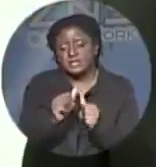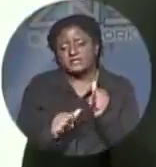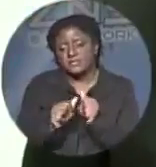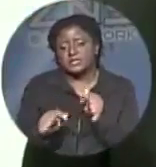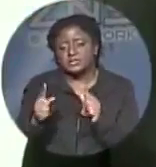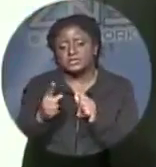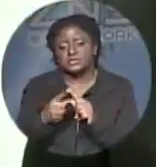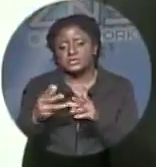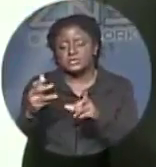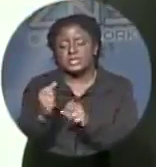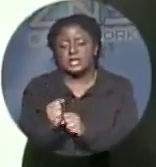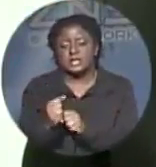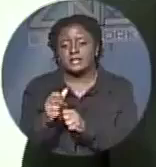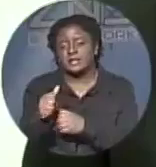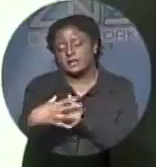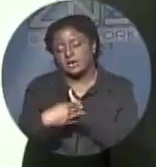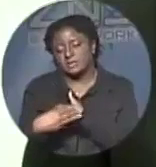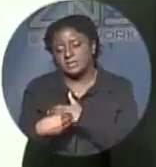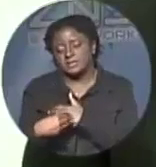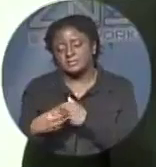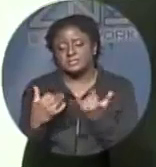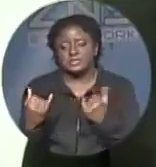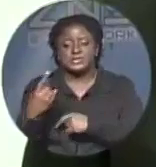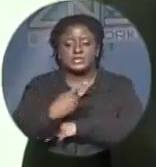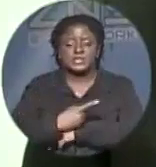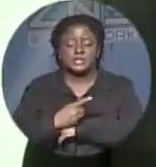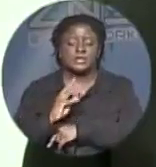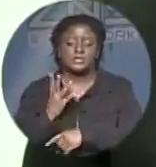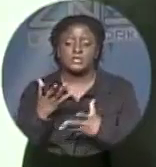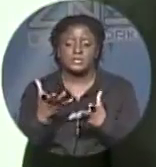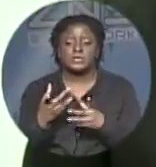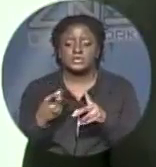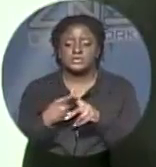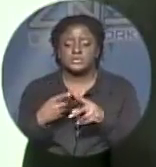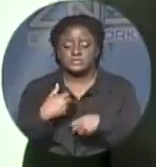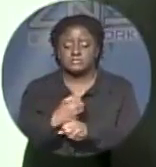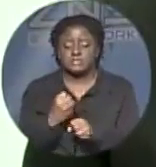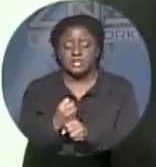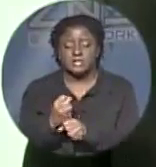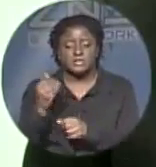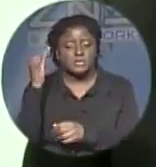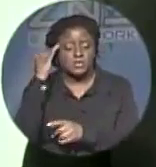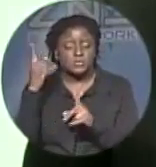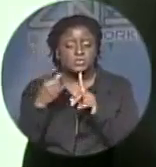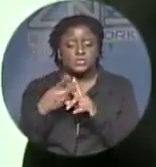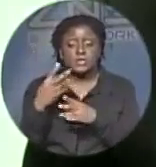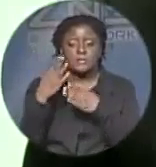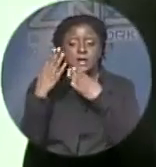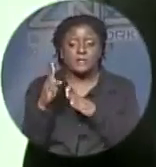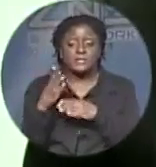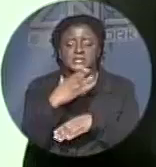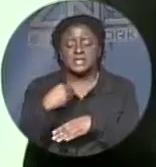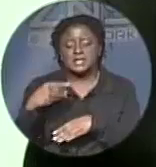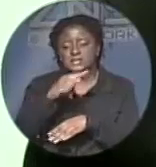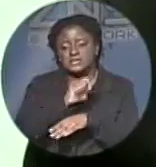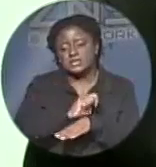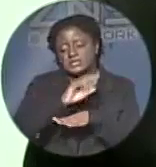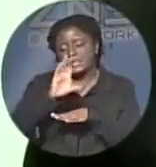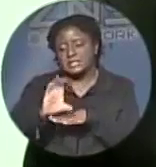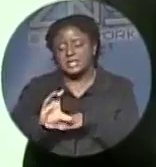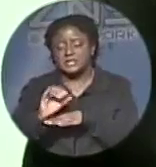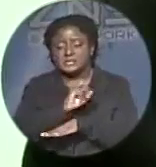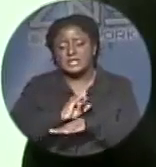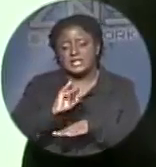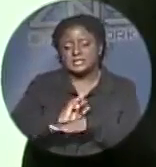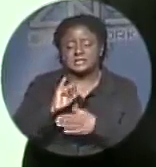Today we wish to make known to the Bahamas and to the Turks and the Caicos Islands that this wonderful booklet